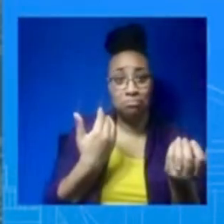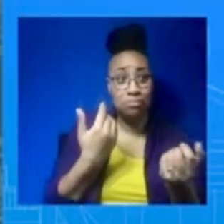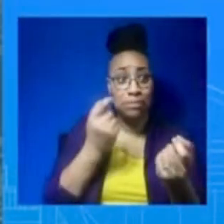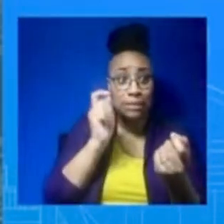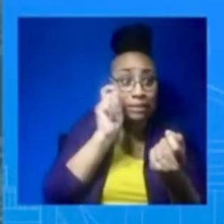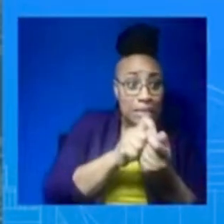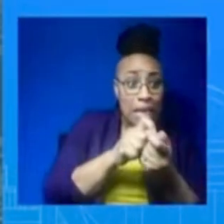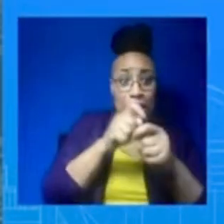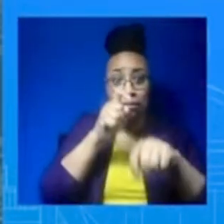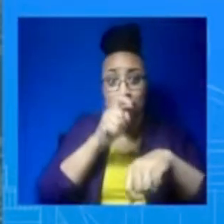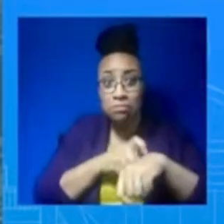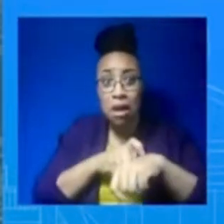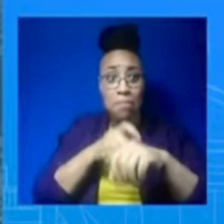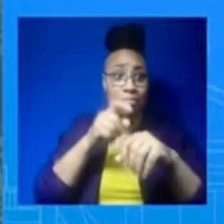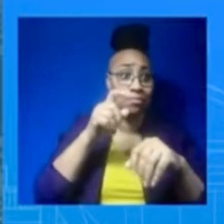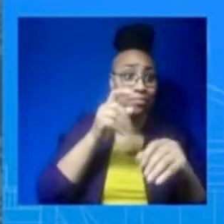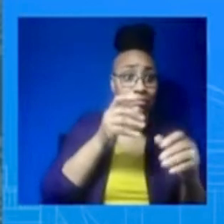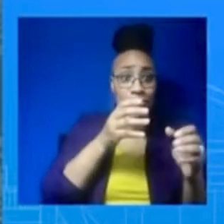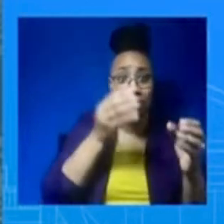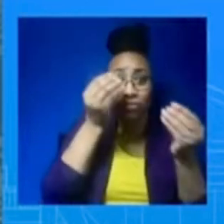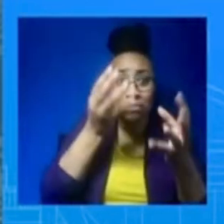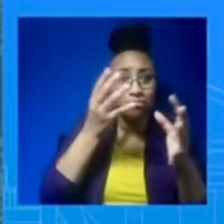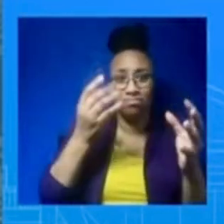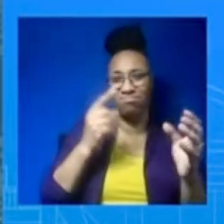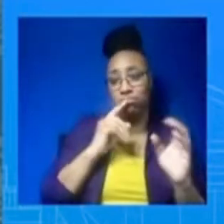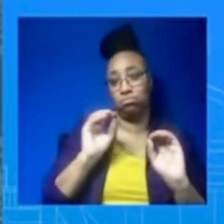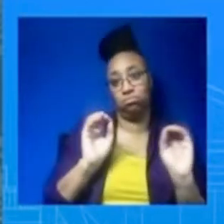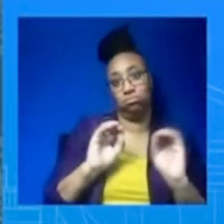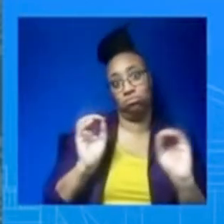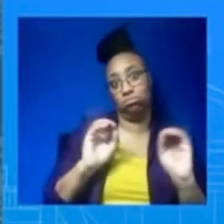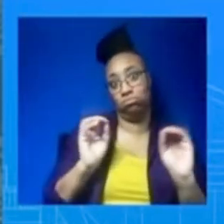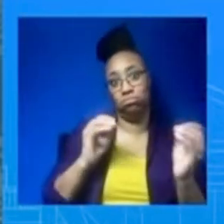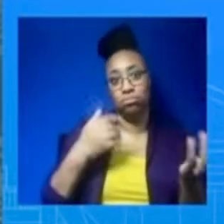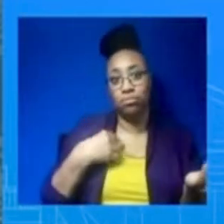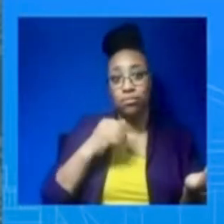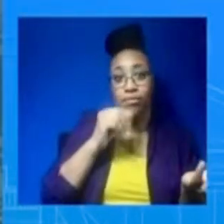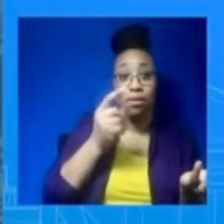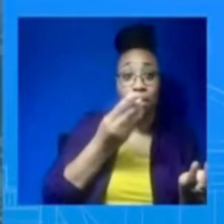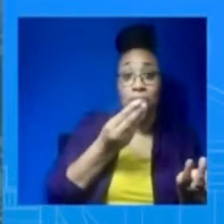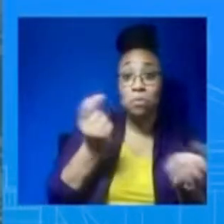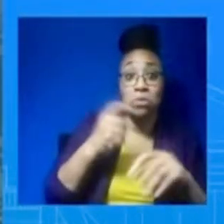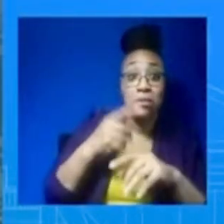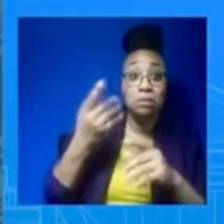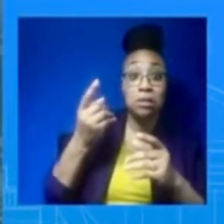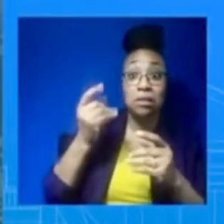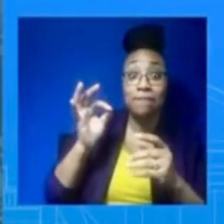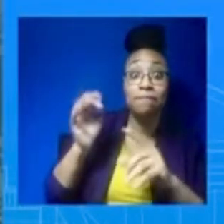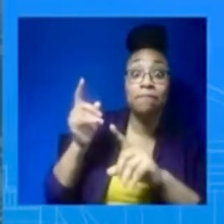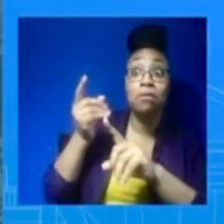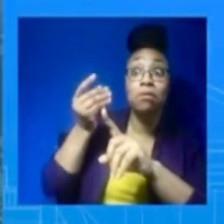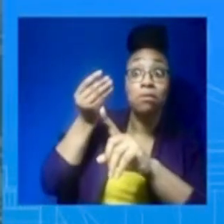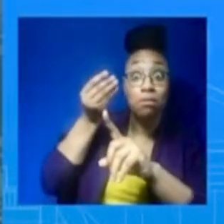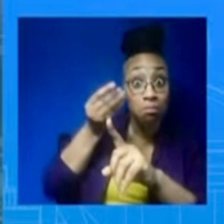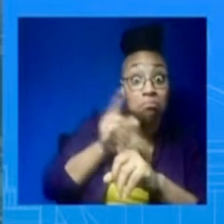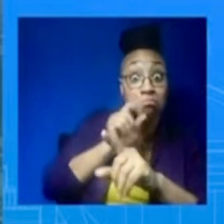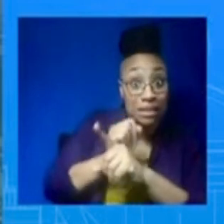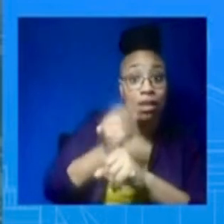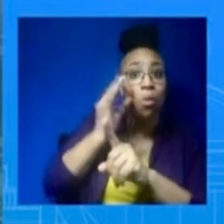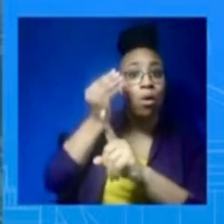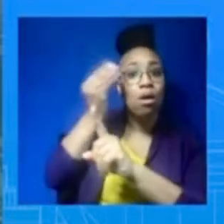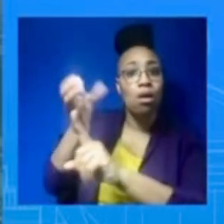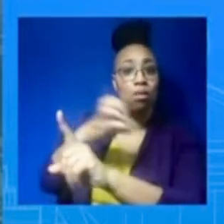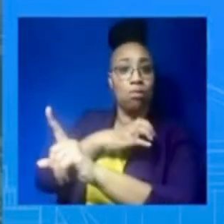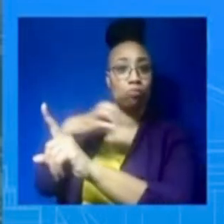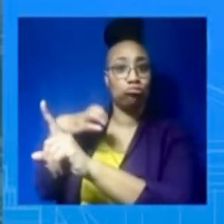we'll be able to transmit to Congress the classified parameters. We're still working out through the interagency right now and get those to